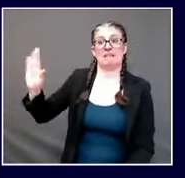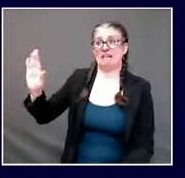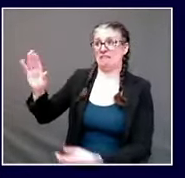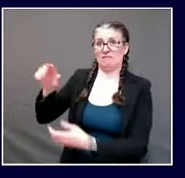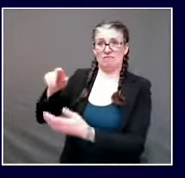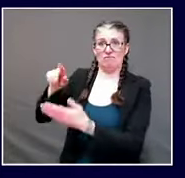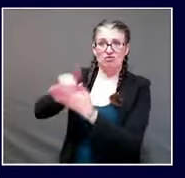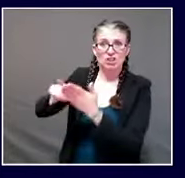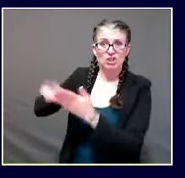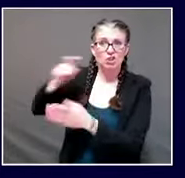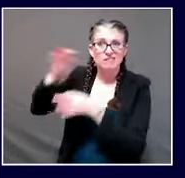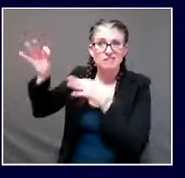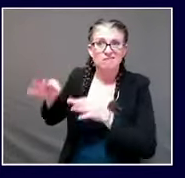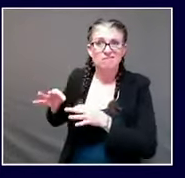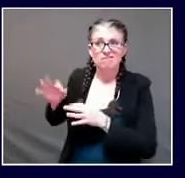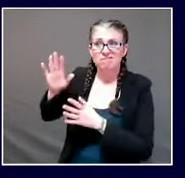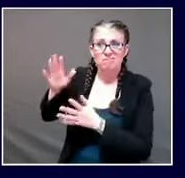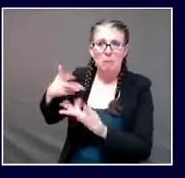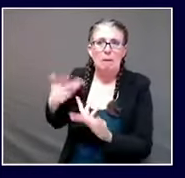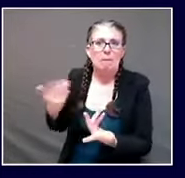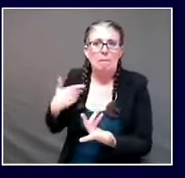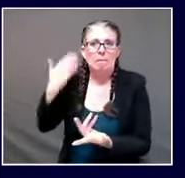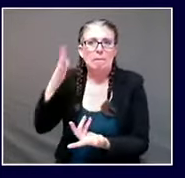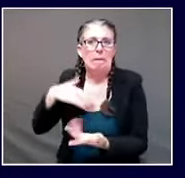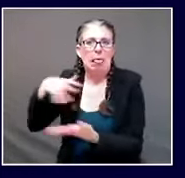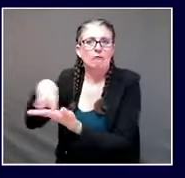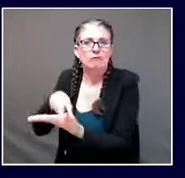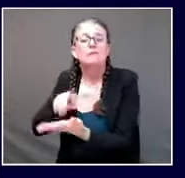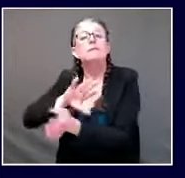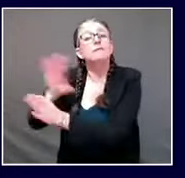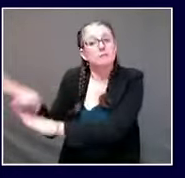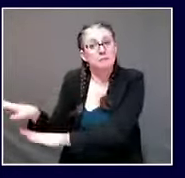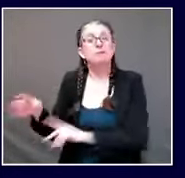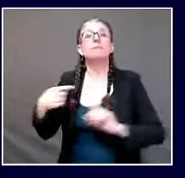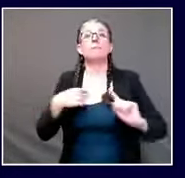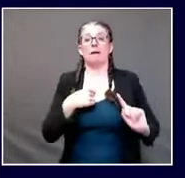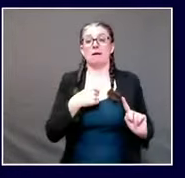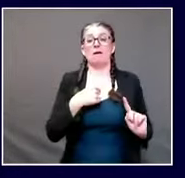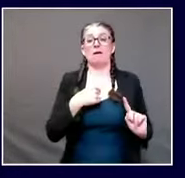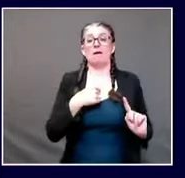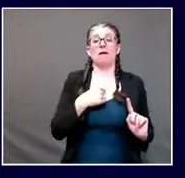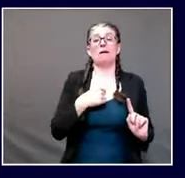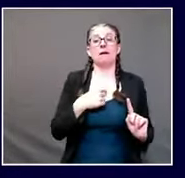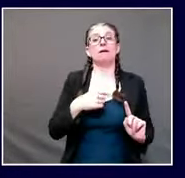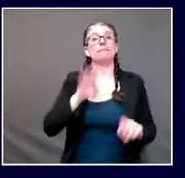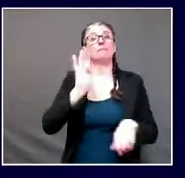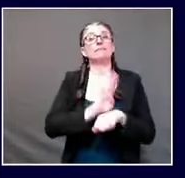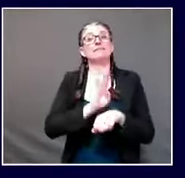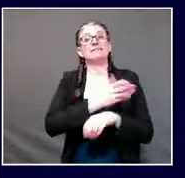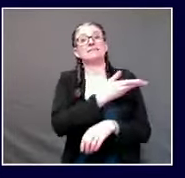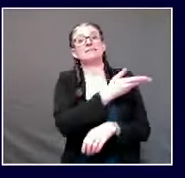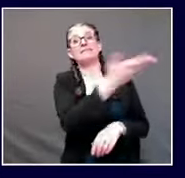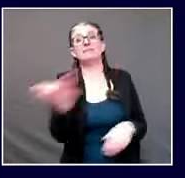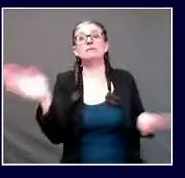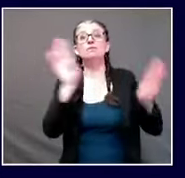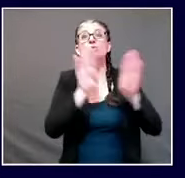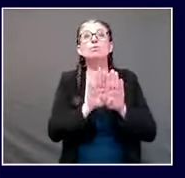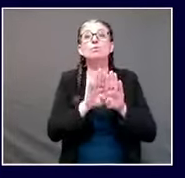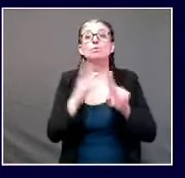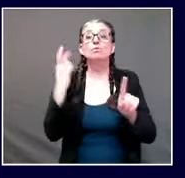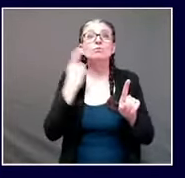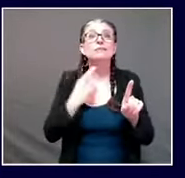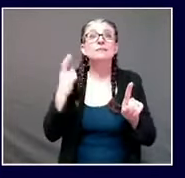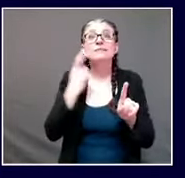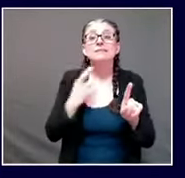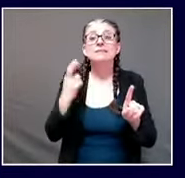um i don't expect that that's going to hamper that the business closing early business closing is going to hamper people's ability to eat if they do